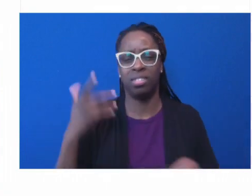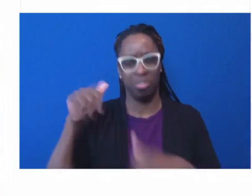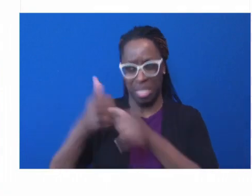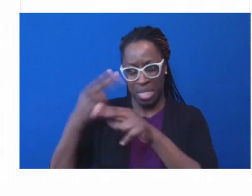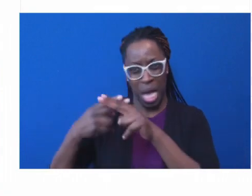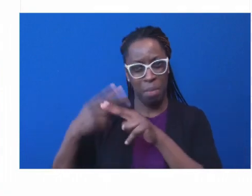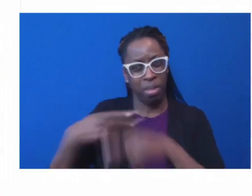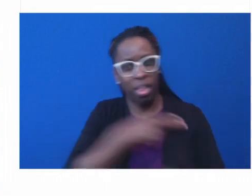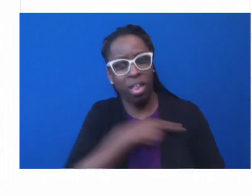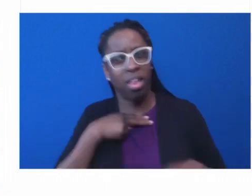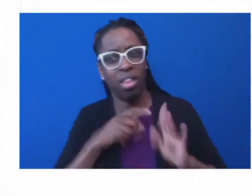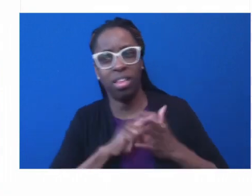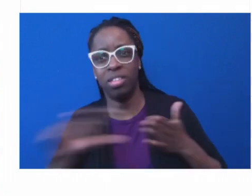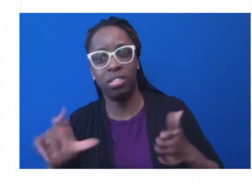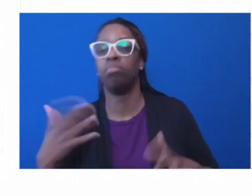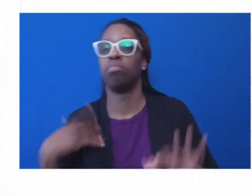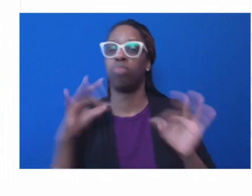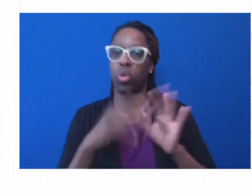to do it.